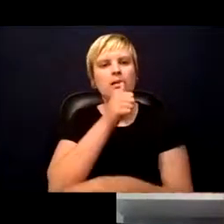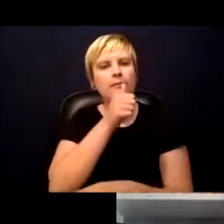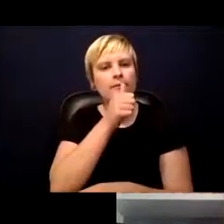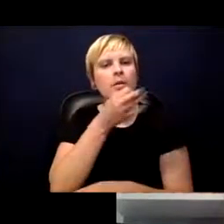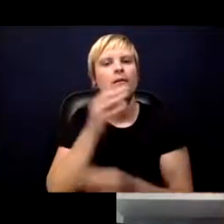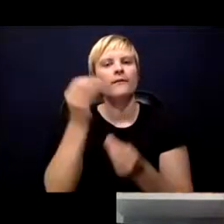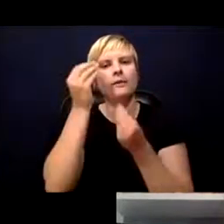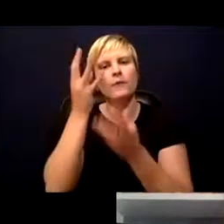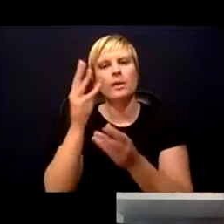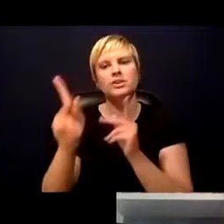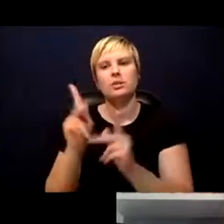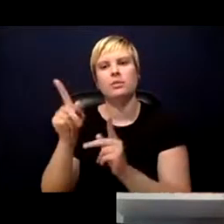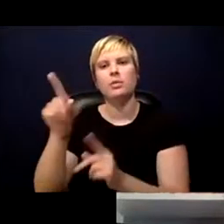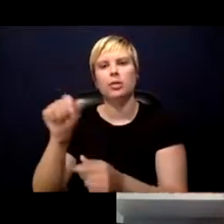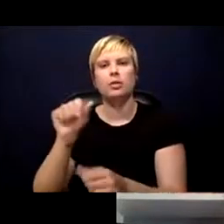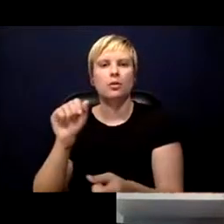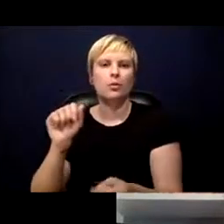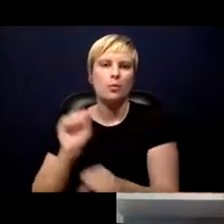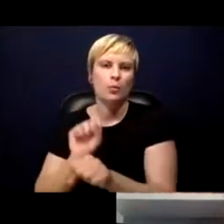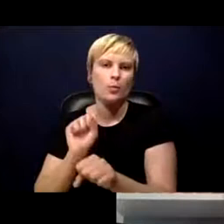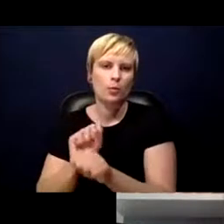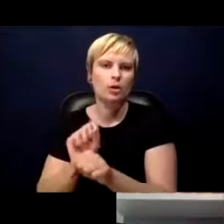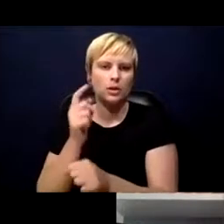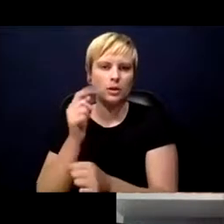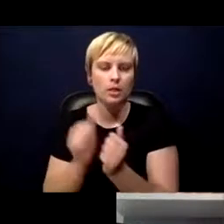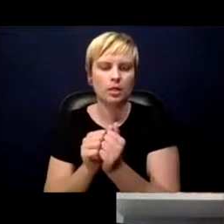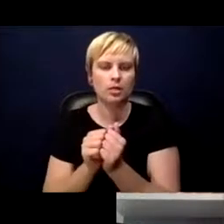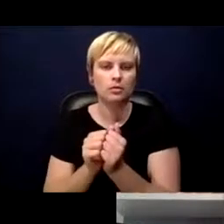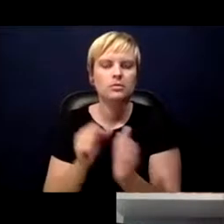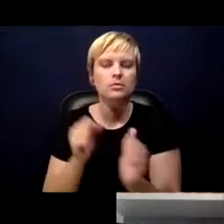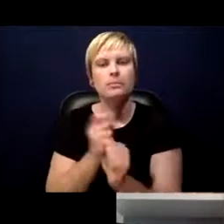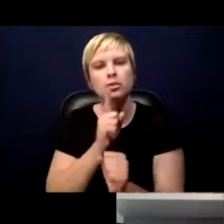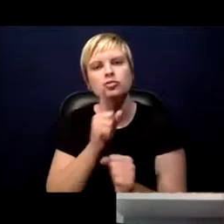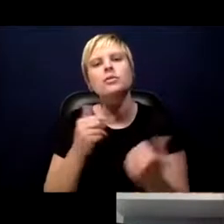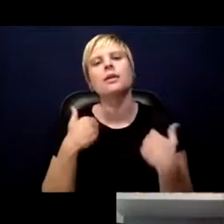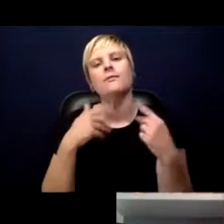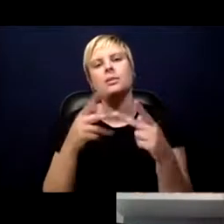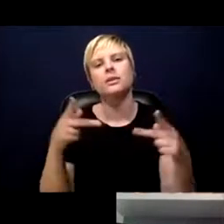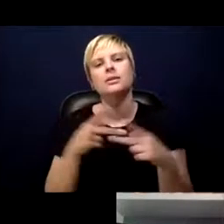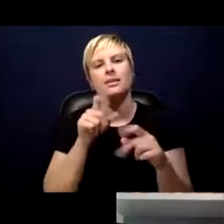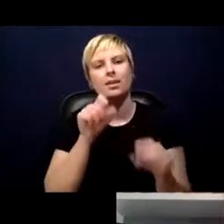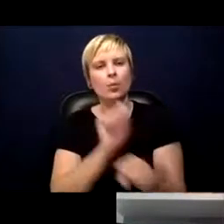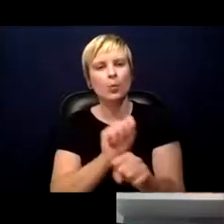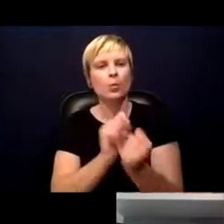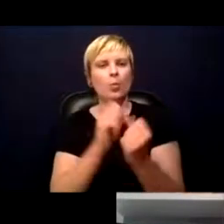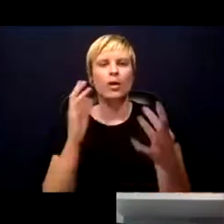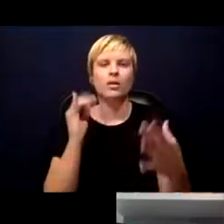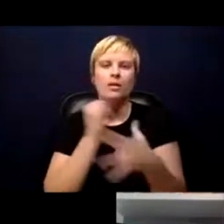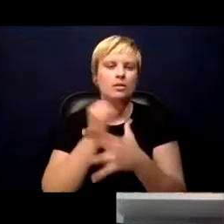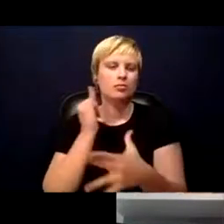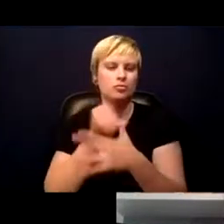that they are working with and to ensure that they have a place that they can work generally without interruption.